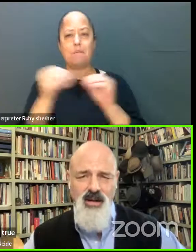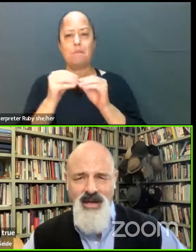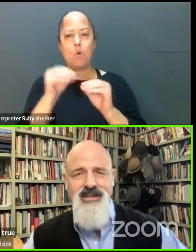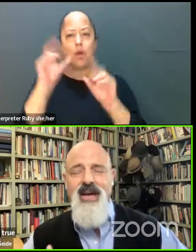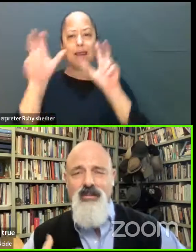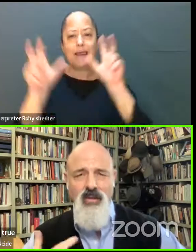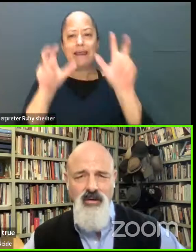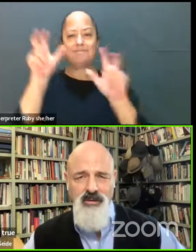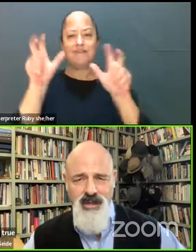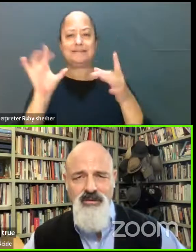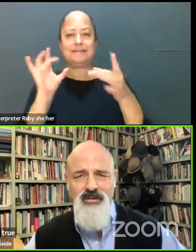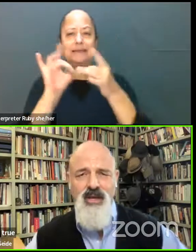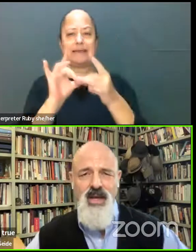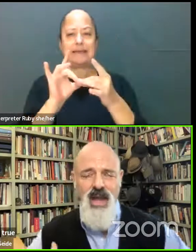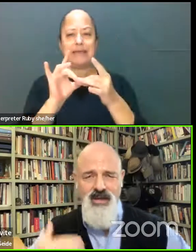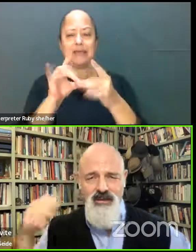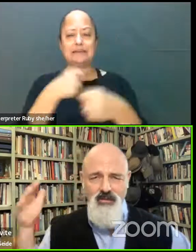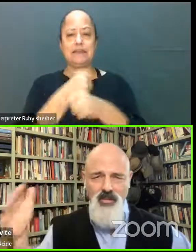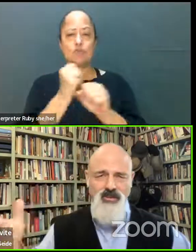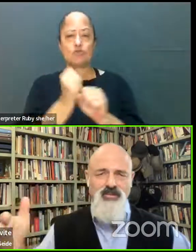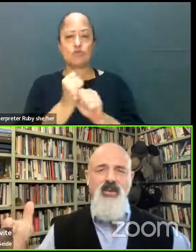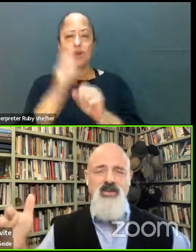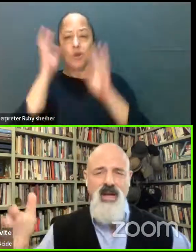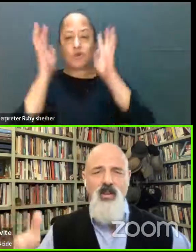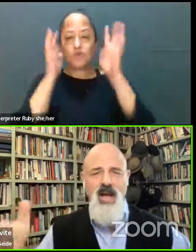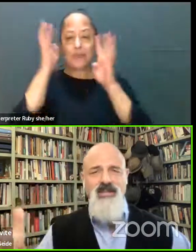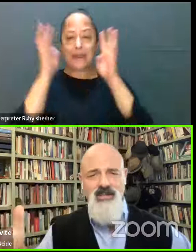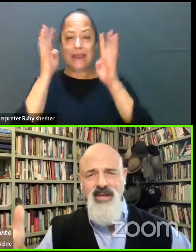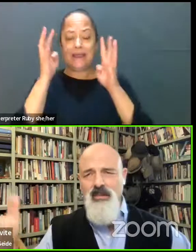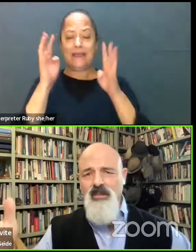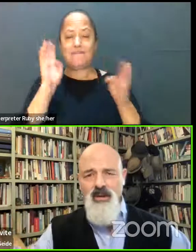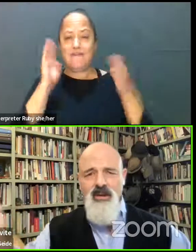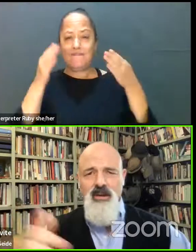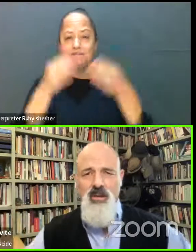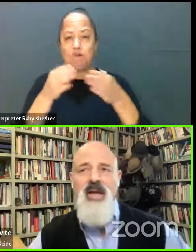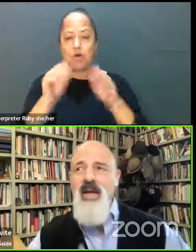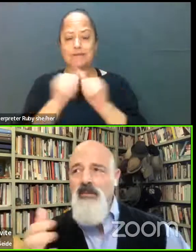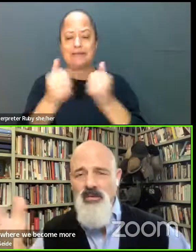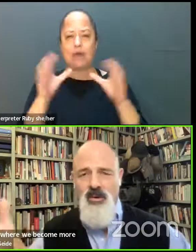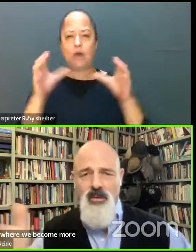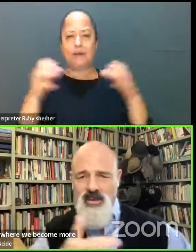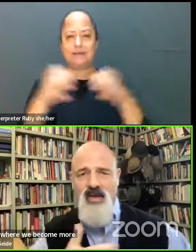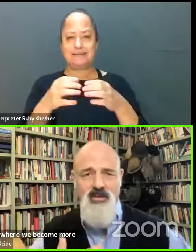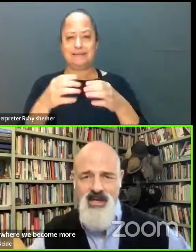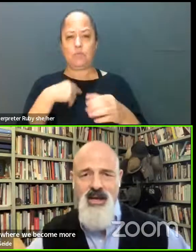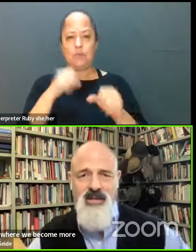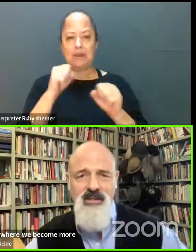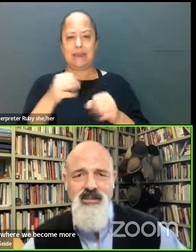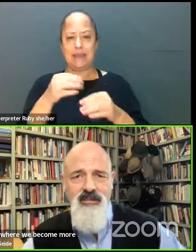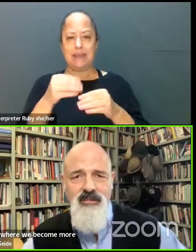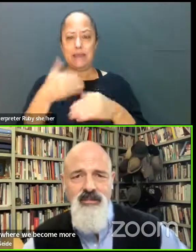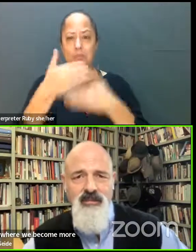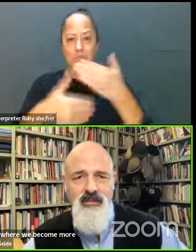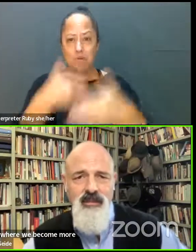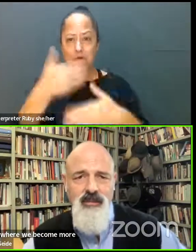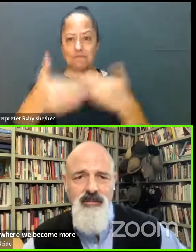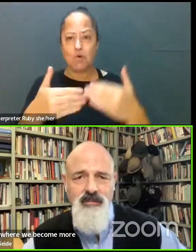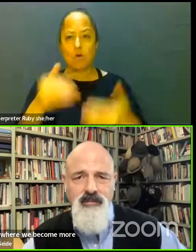and more connected and more creative and more sort of focused on how we, as a team, you know, we can move forward together as allies.